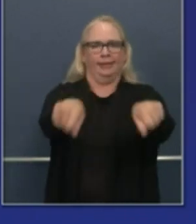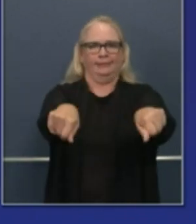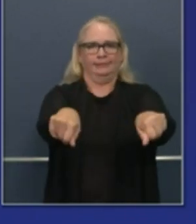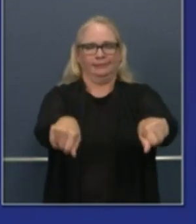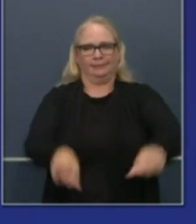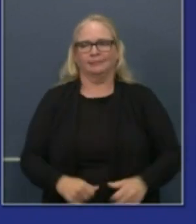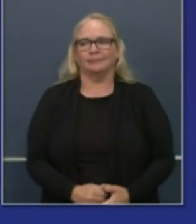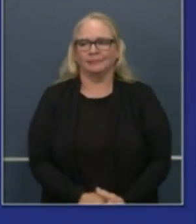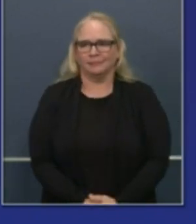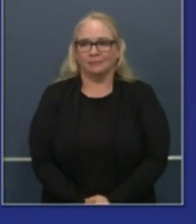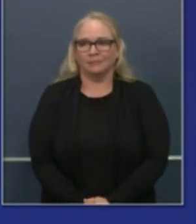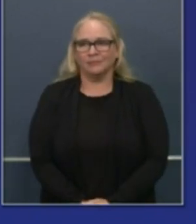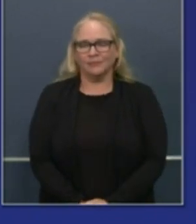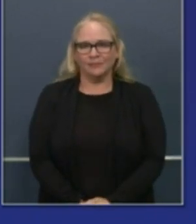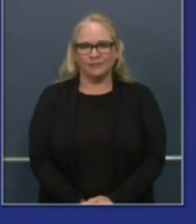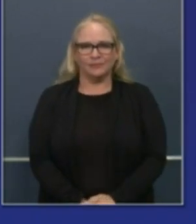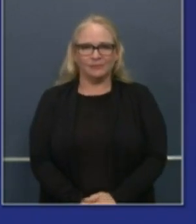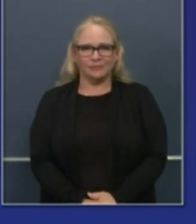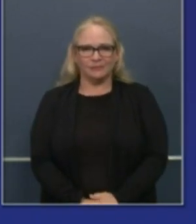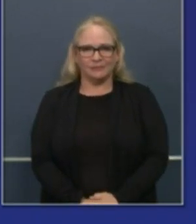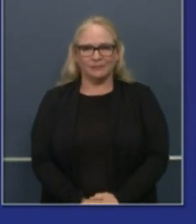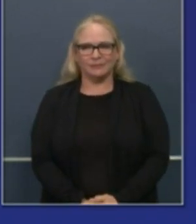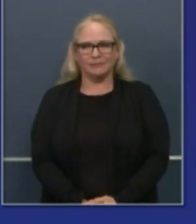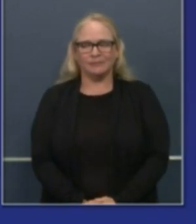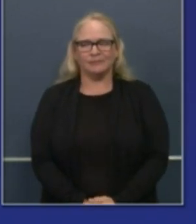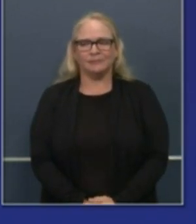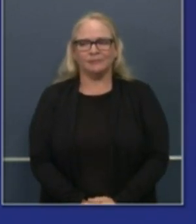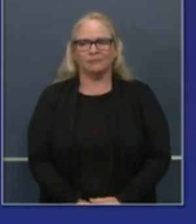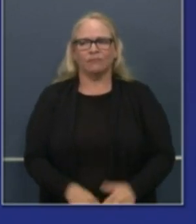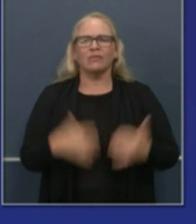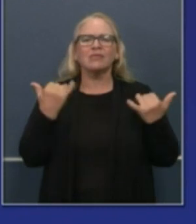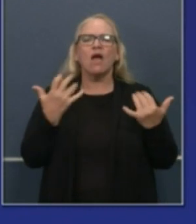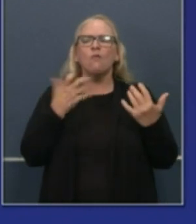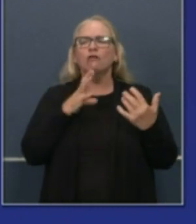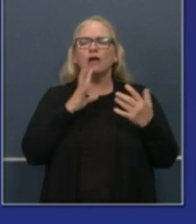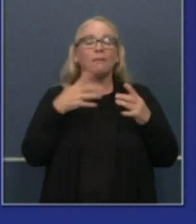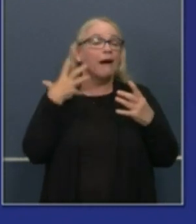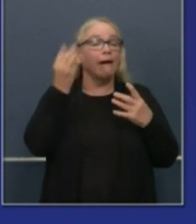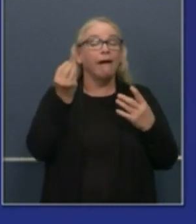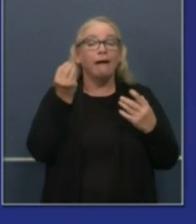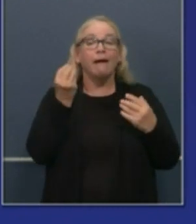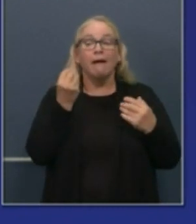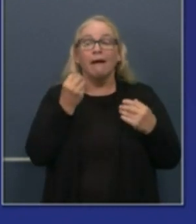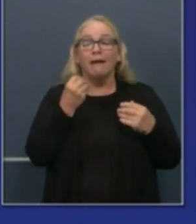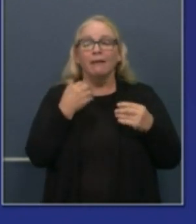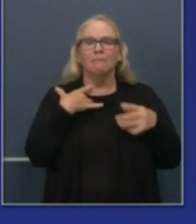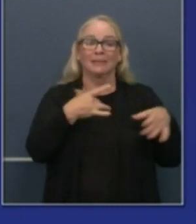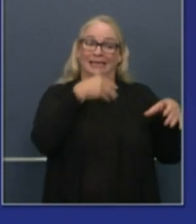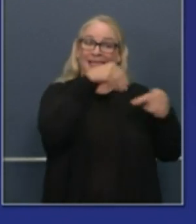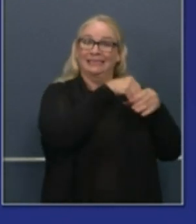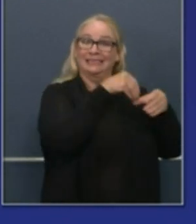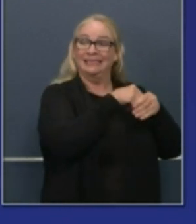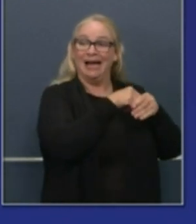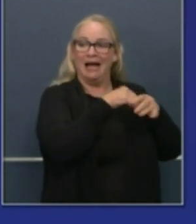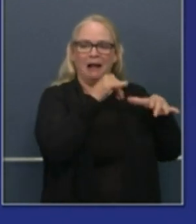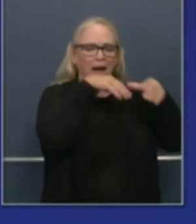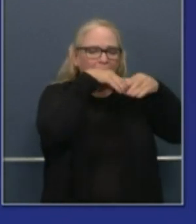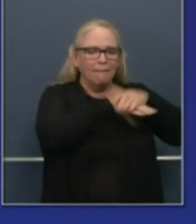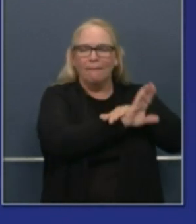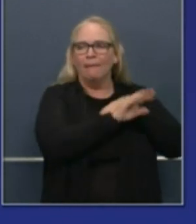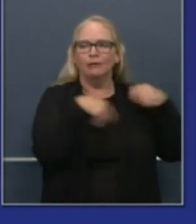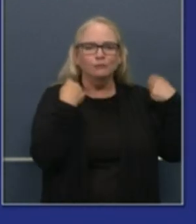activities activities specifically that traditionally have been indoors and now moving outdoors obviously also